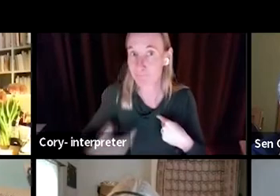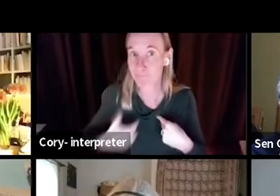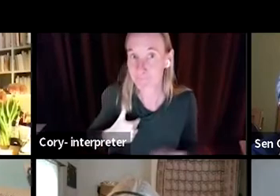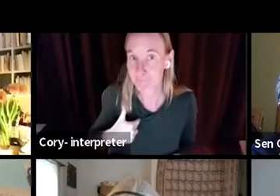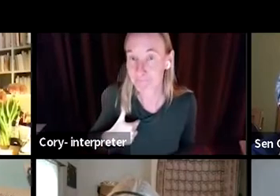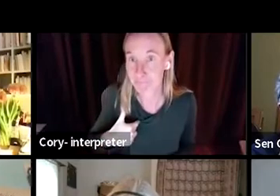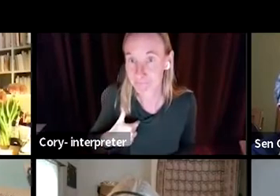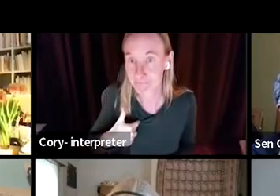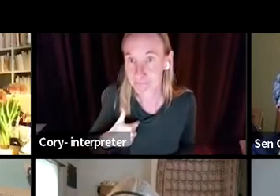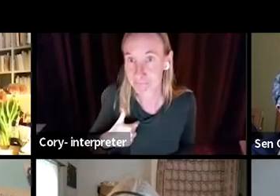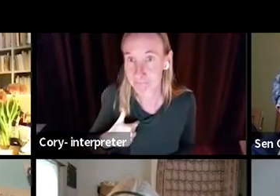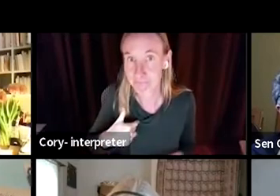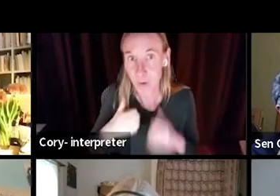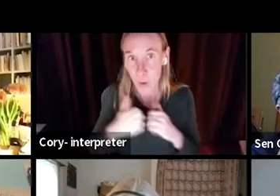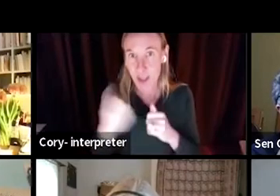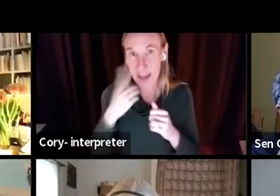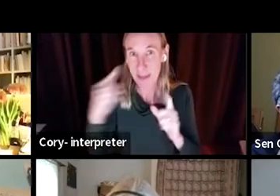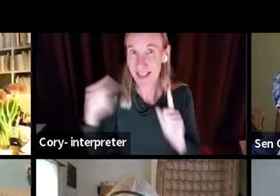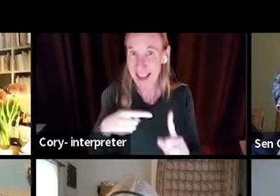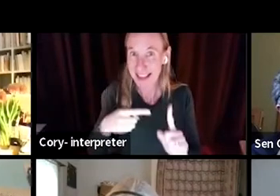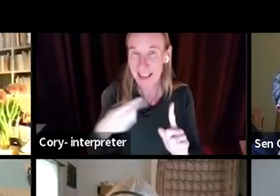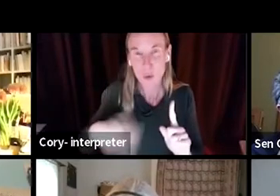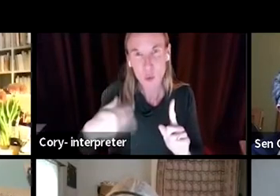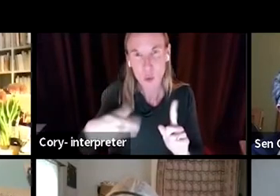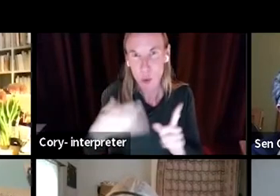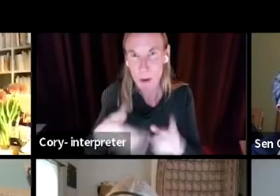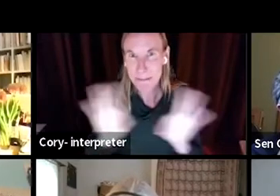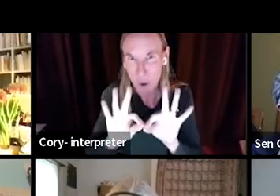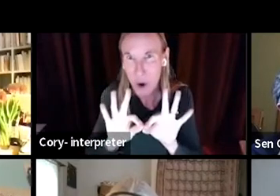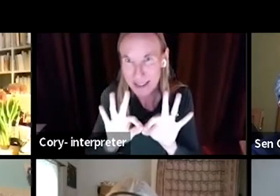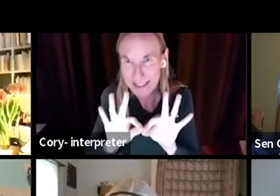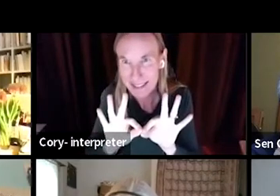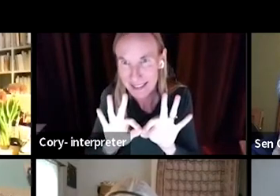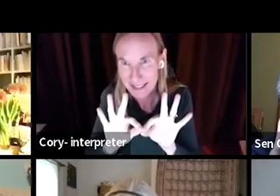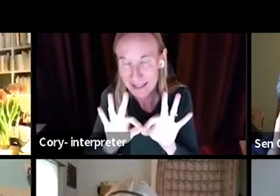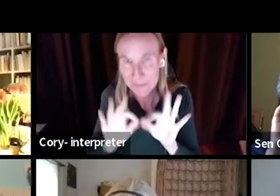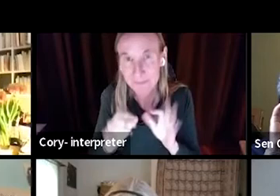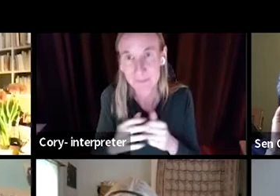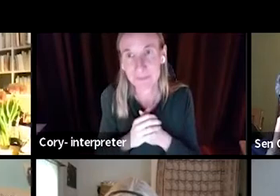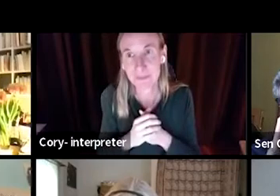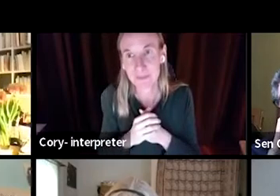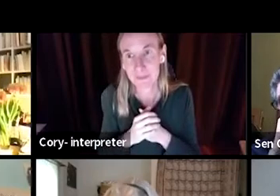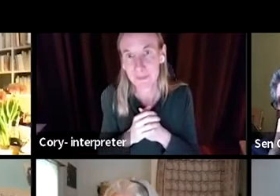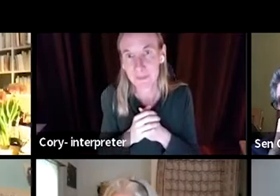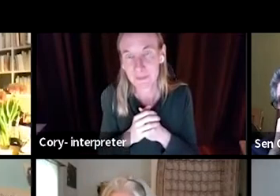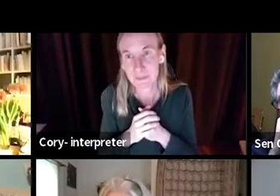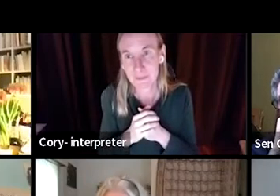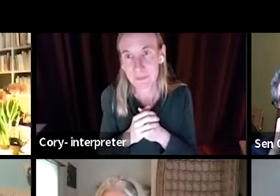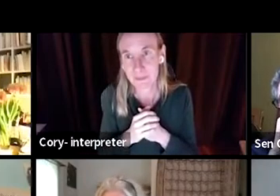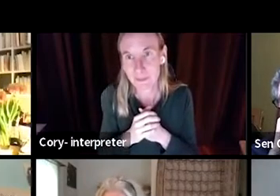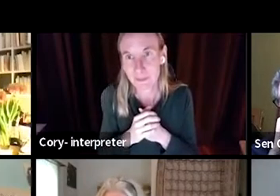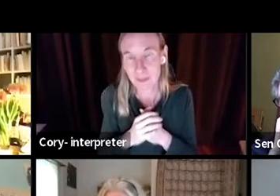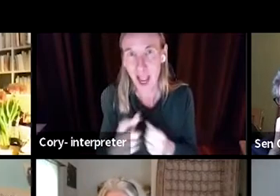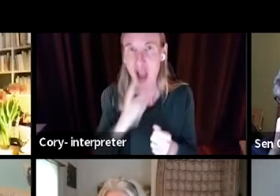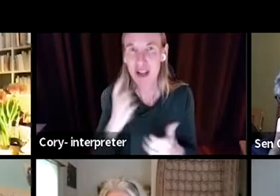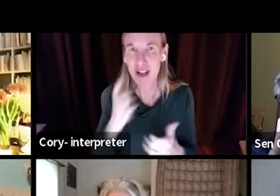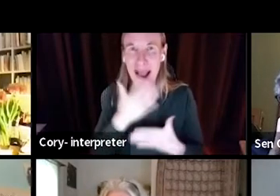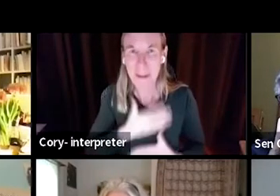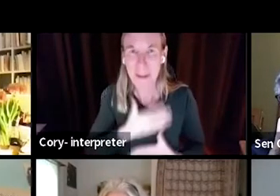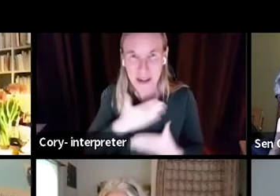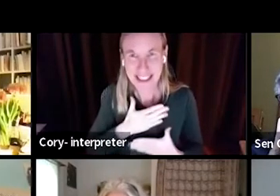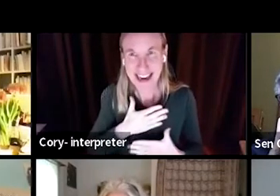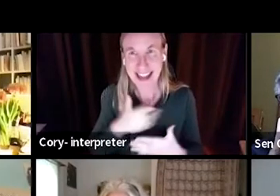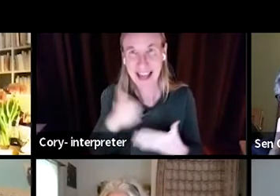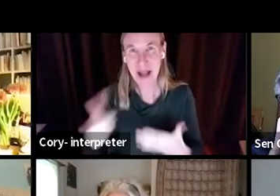with something of this magnitude. Um, and I really appreciate that we've